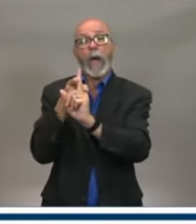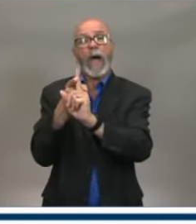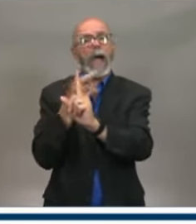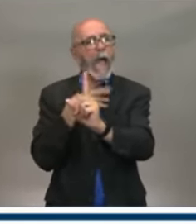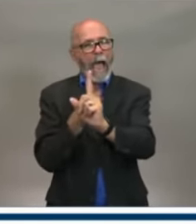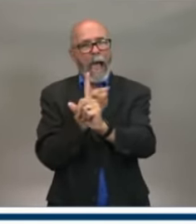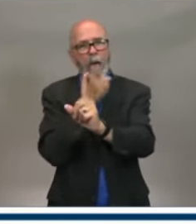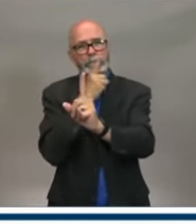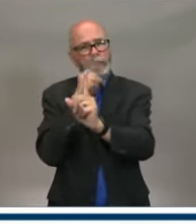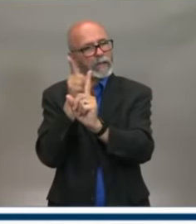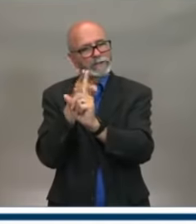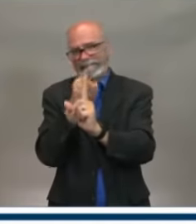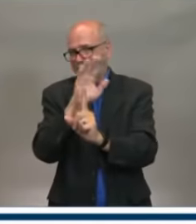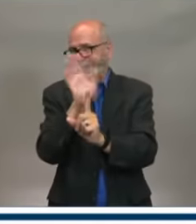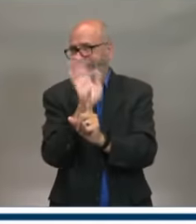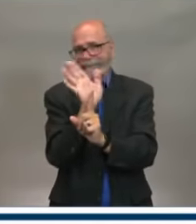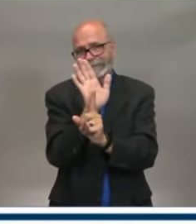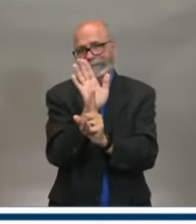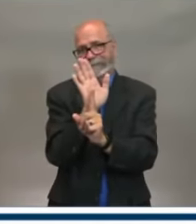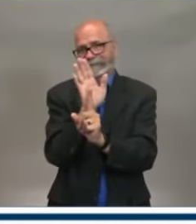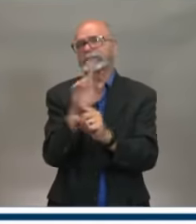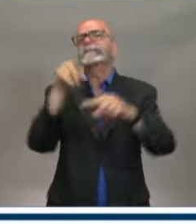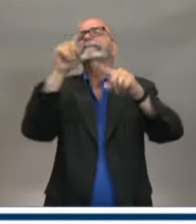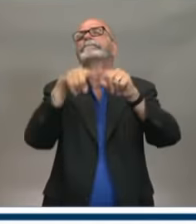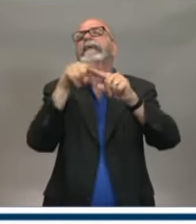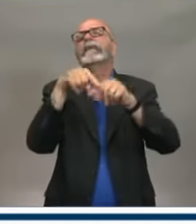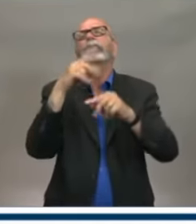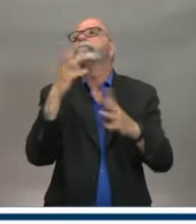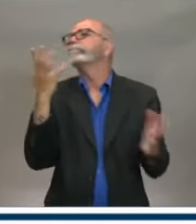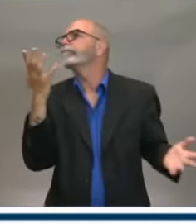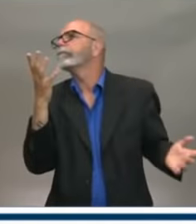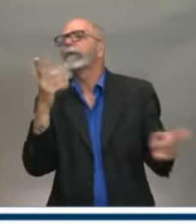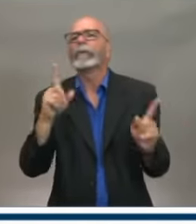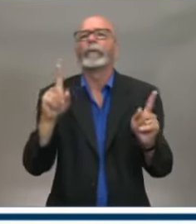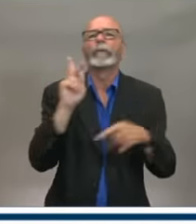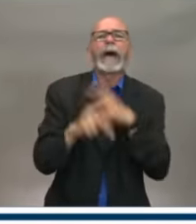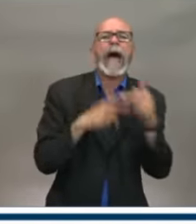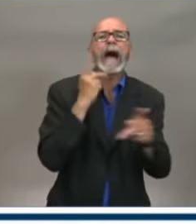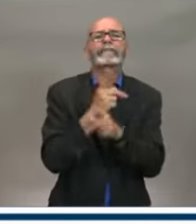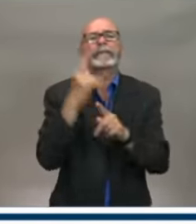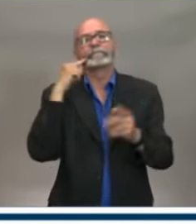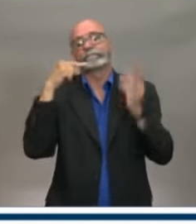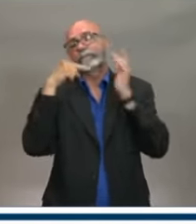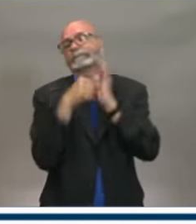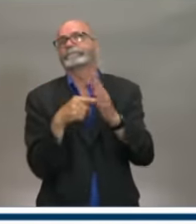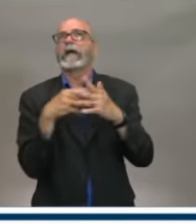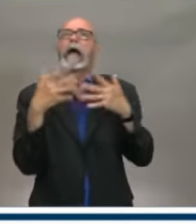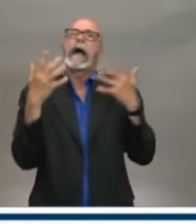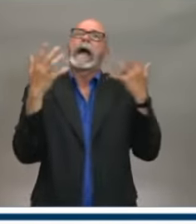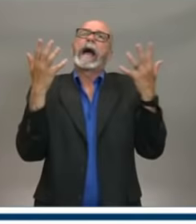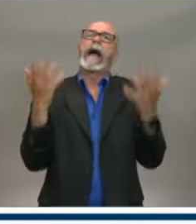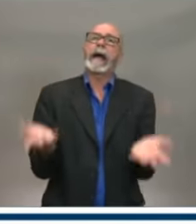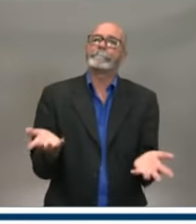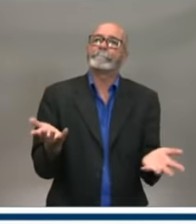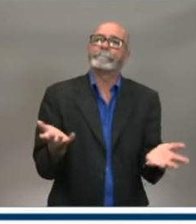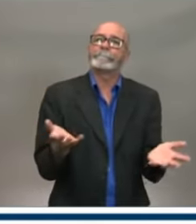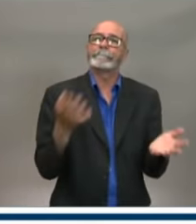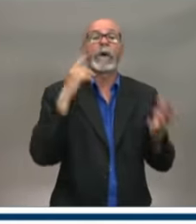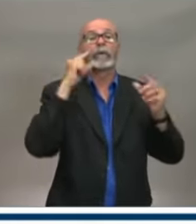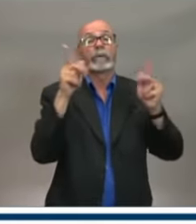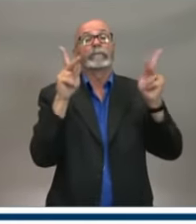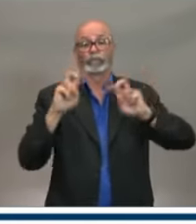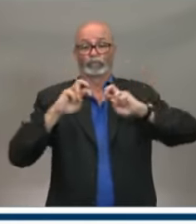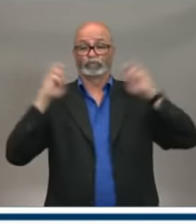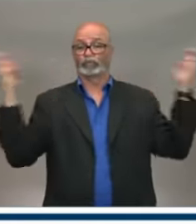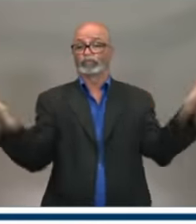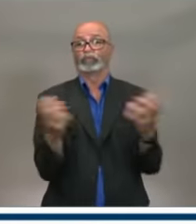the type of potential for close contact. So a whole range of kind of social gatherings are different than